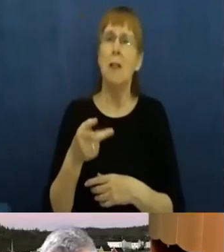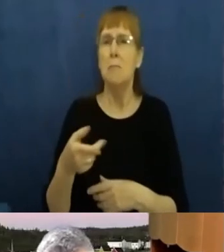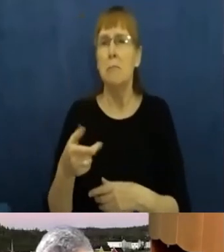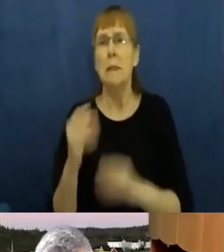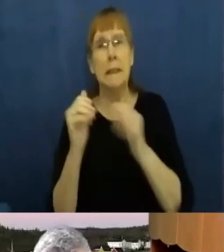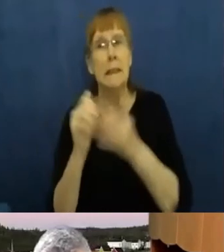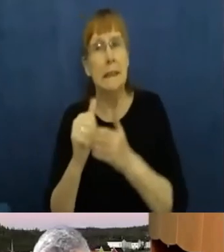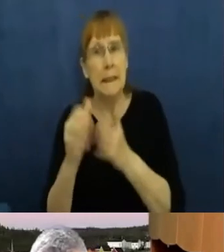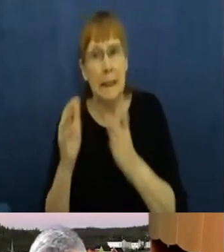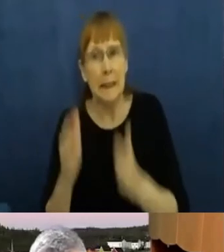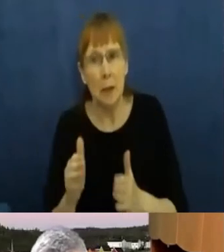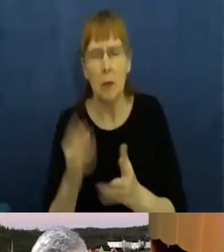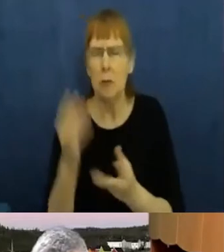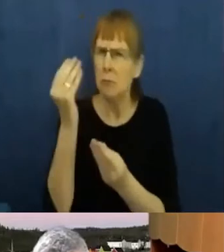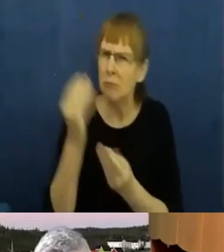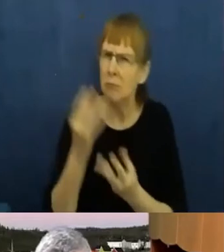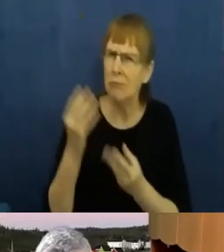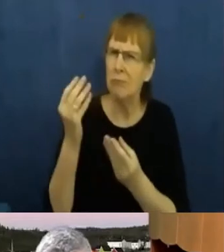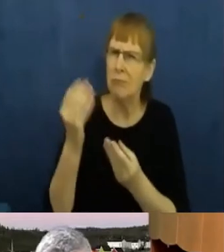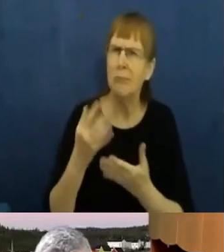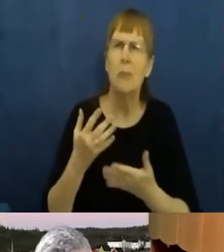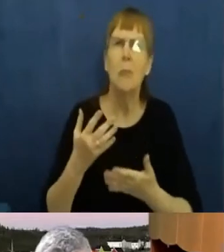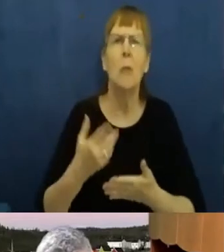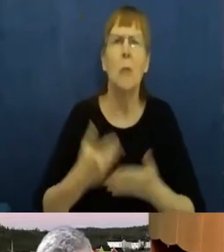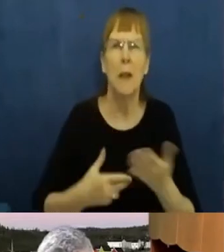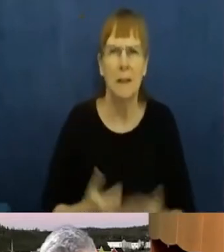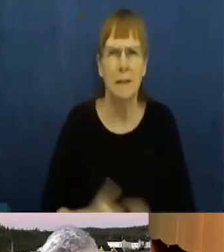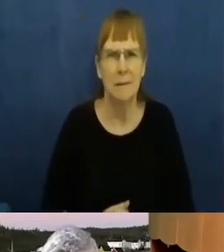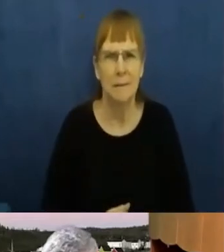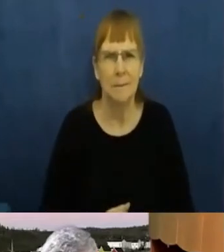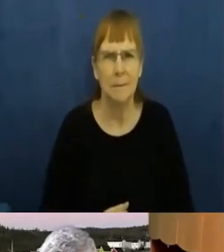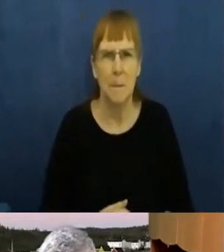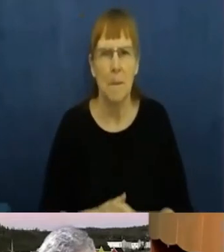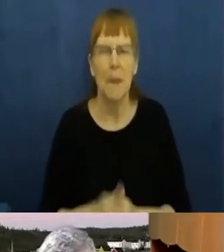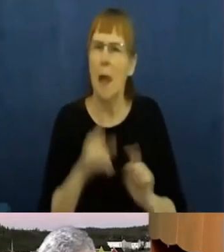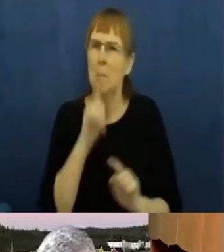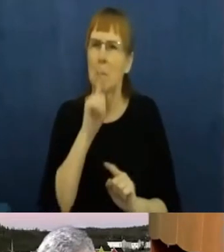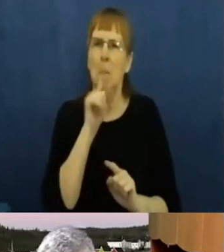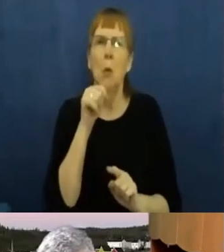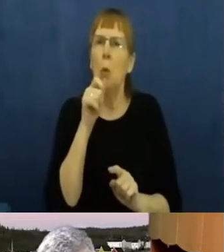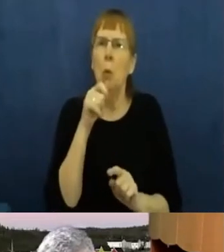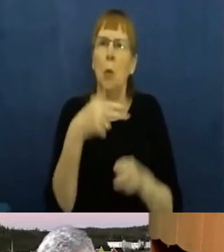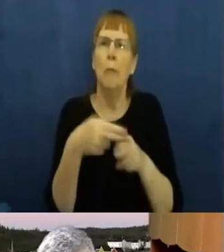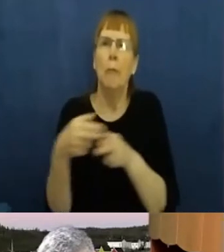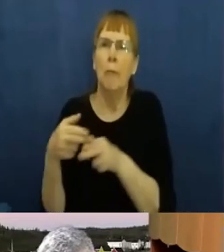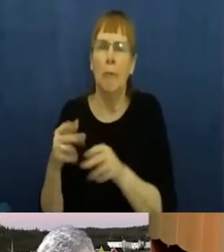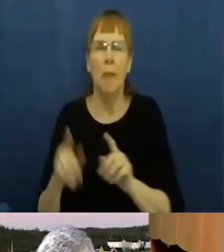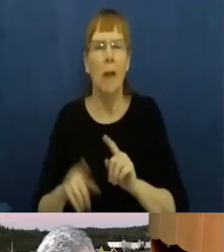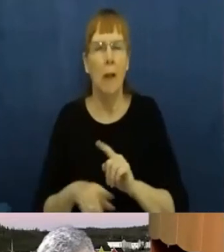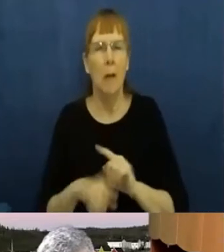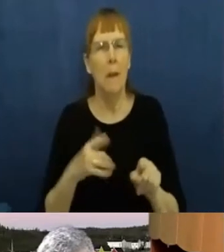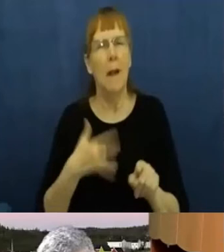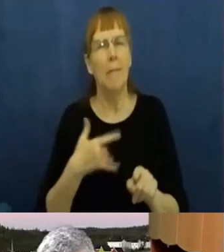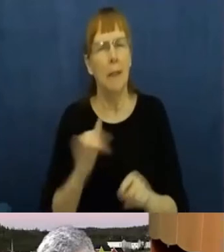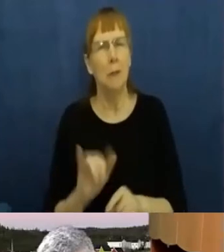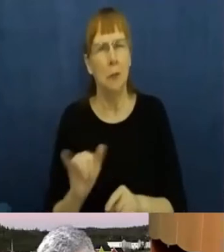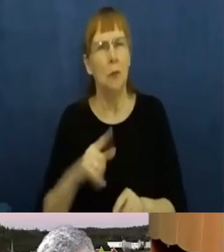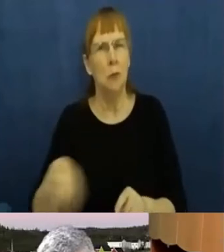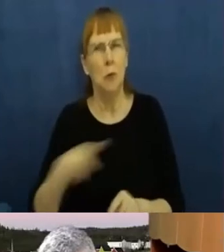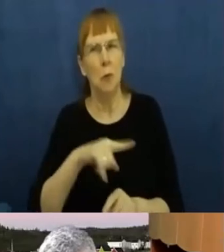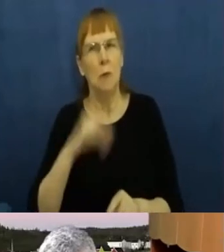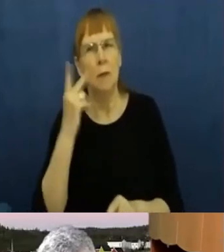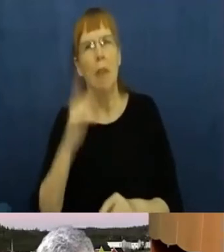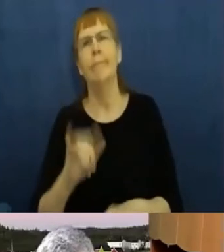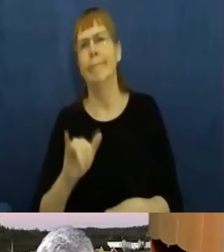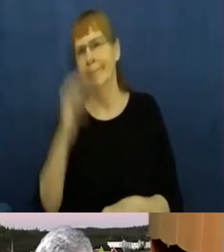And I think what you'll find is that you're not surprised by what I hear. The stories that